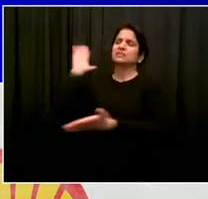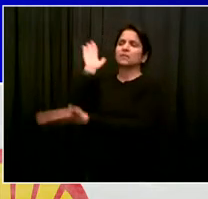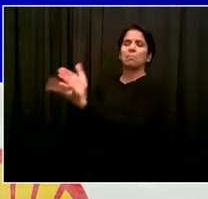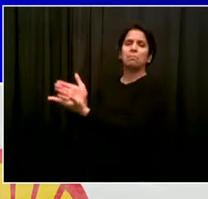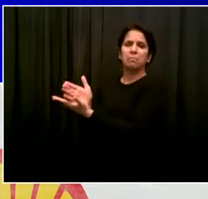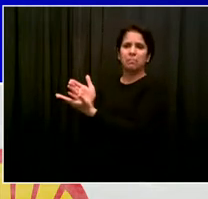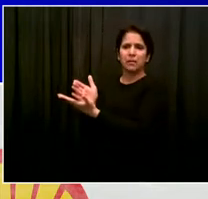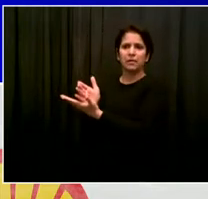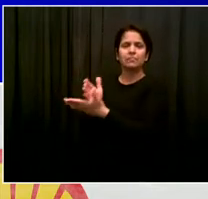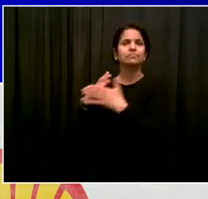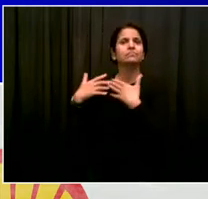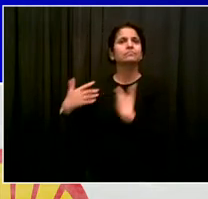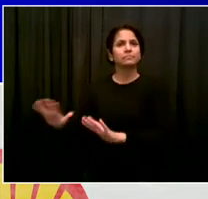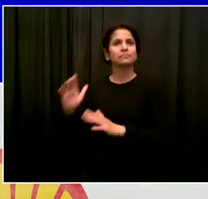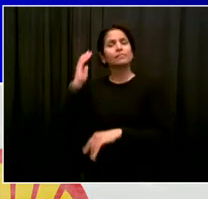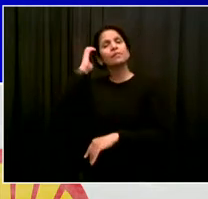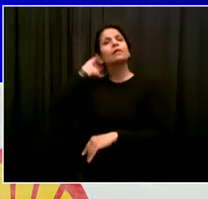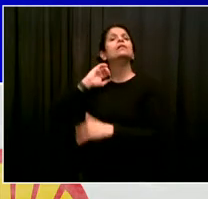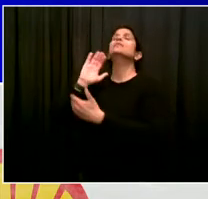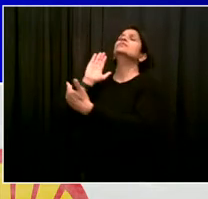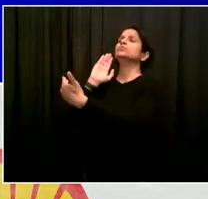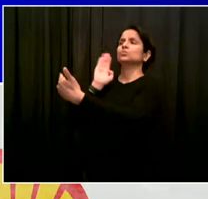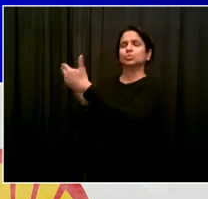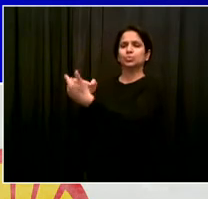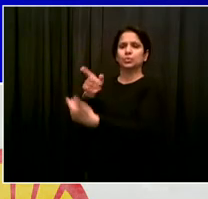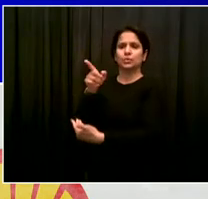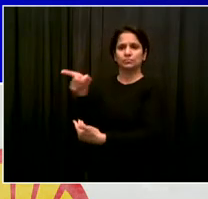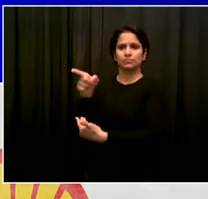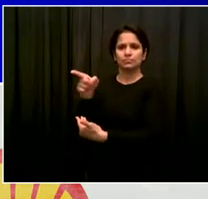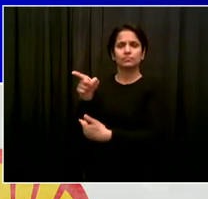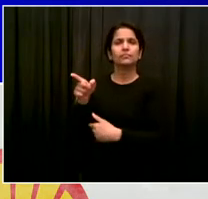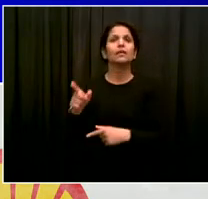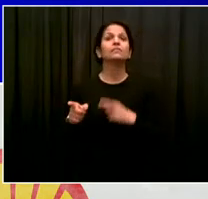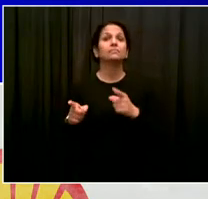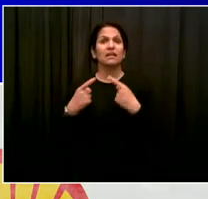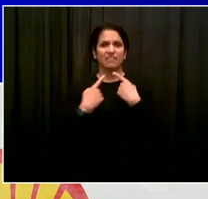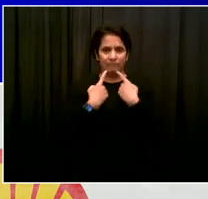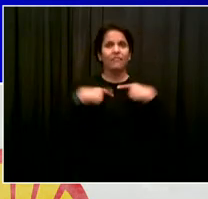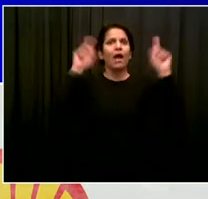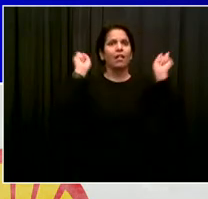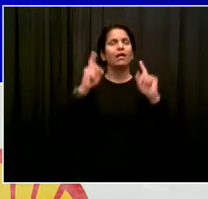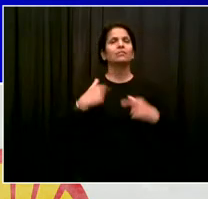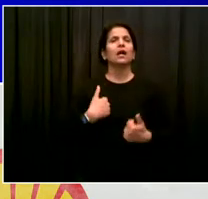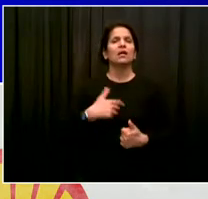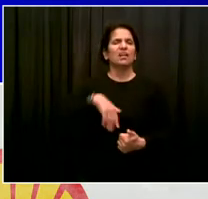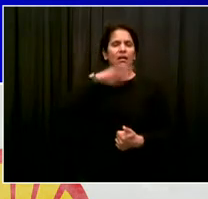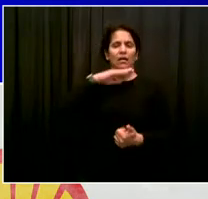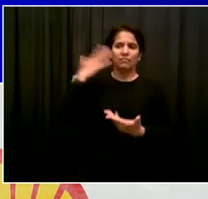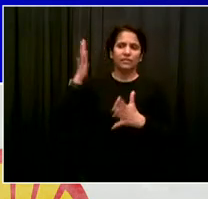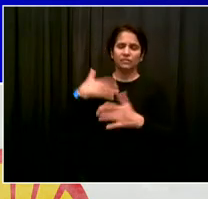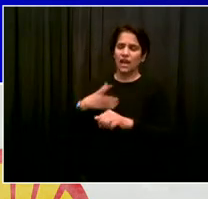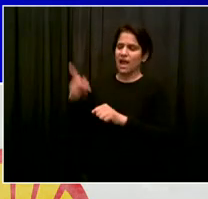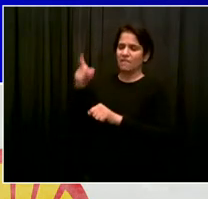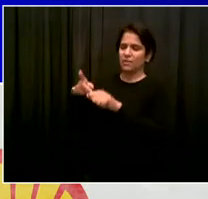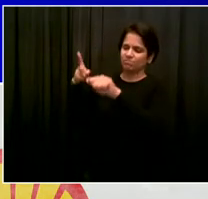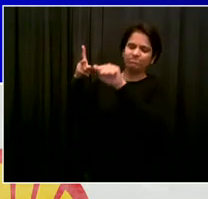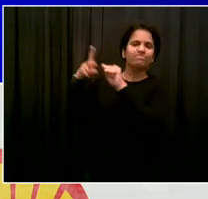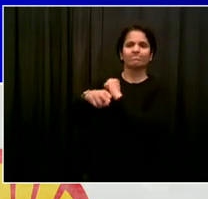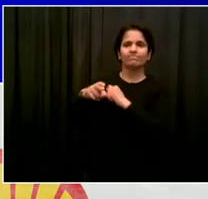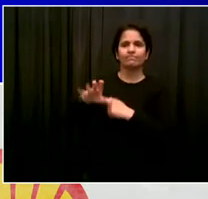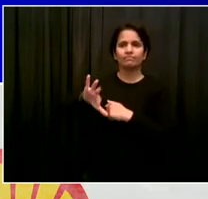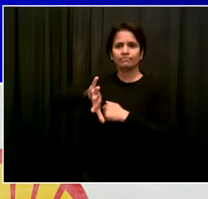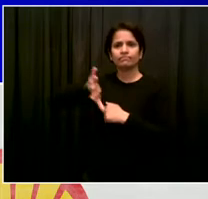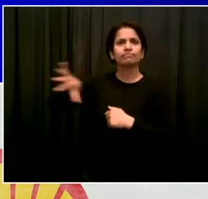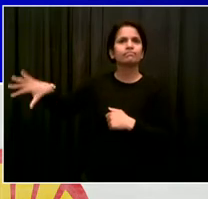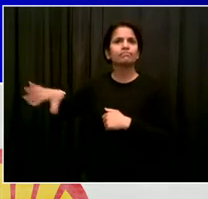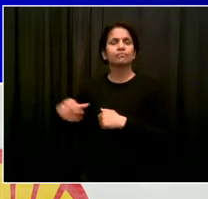and we intend to fight back against what you've done to all New Yorkers. Okay now, second